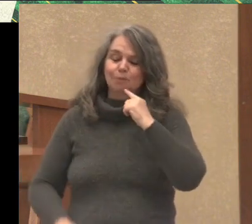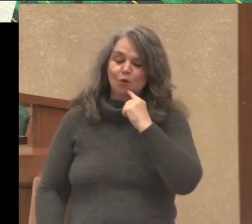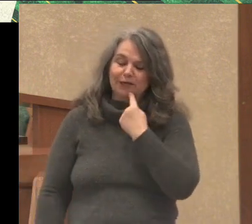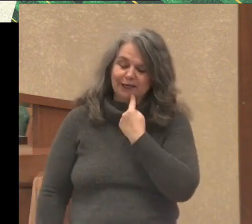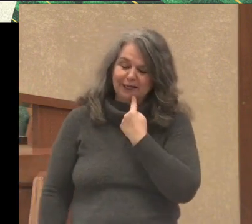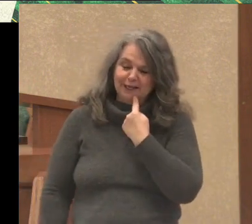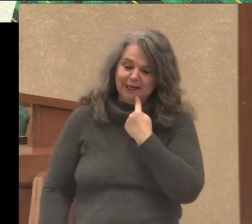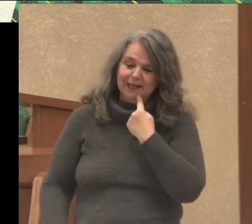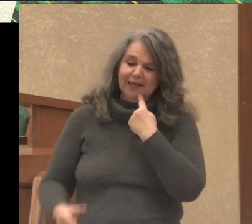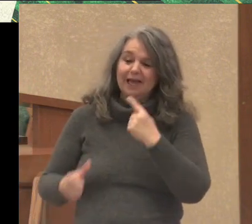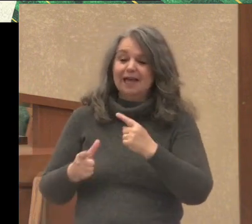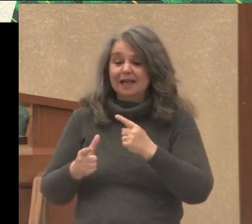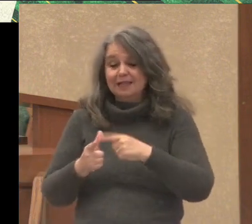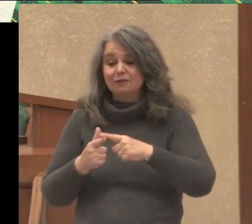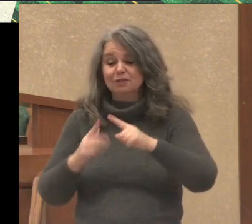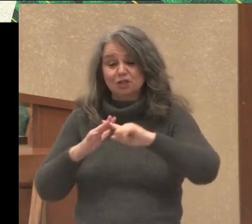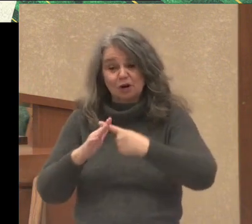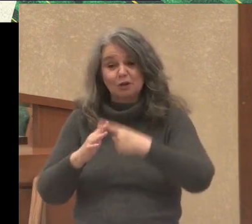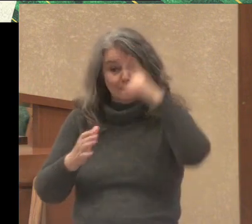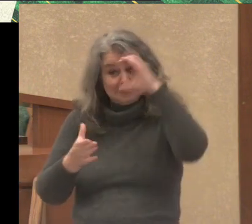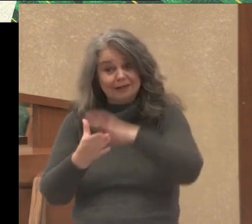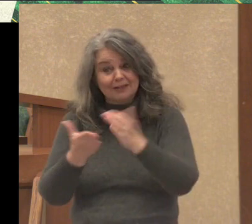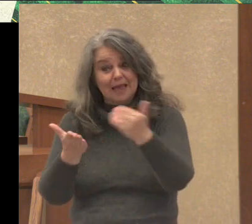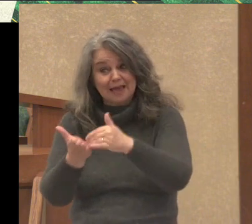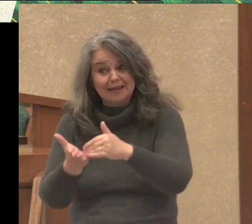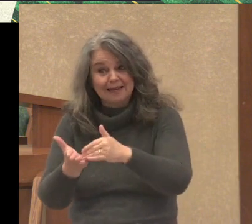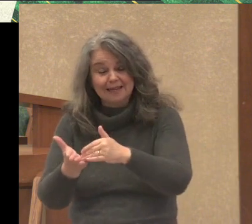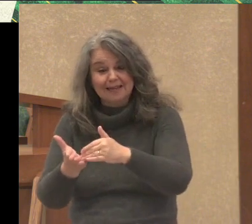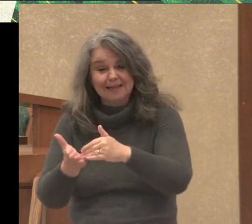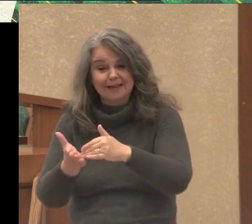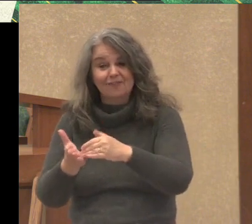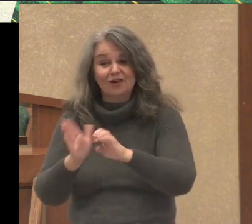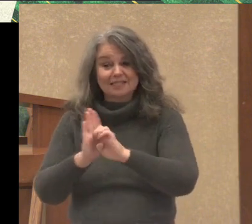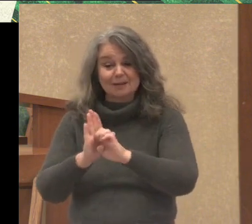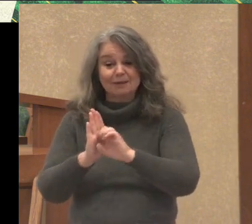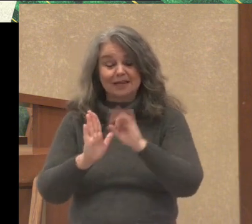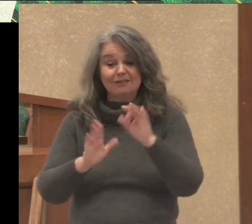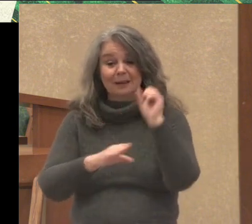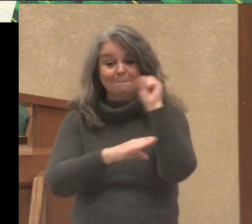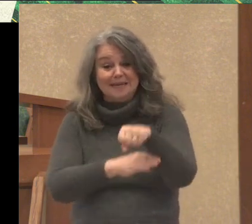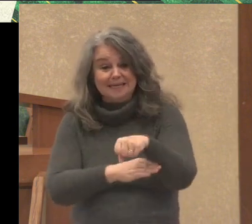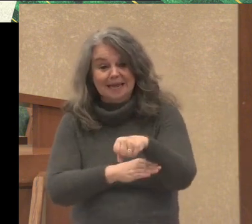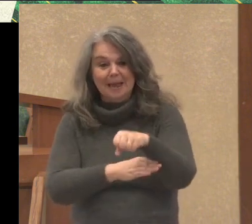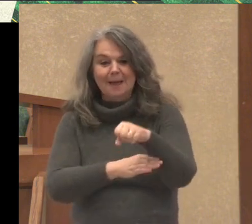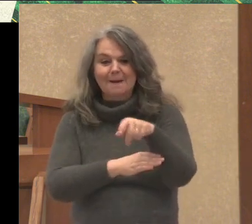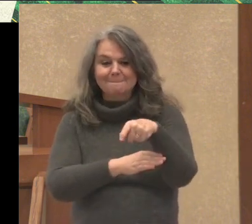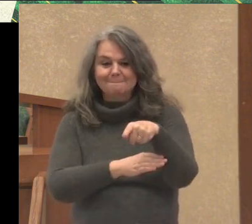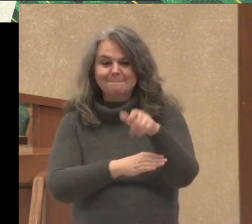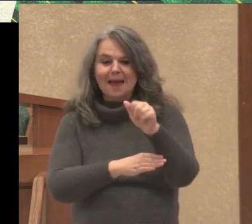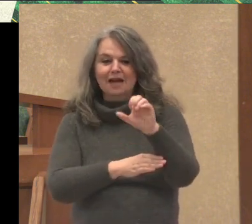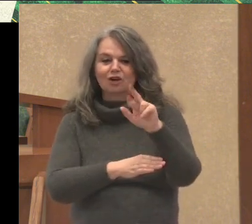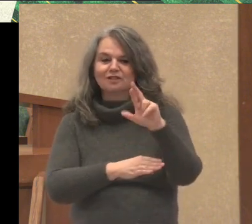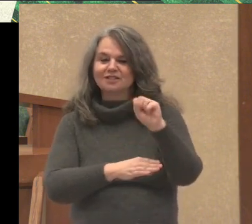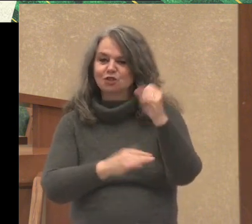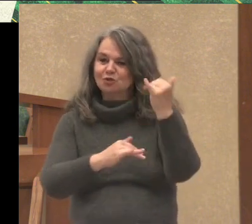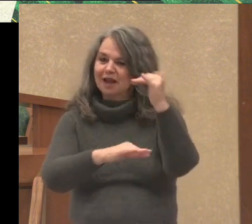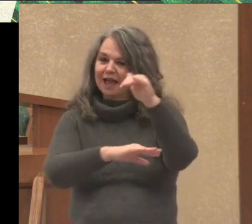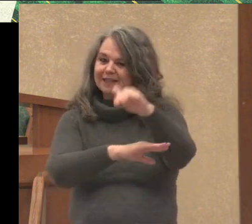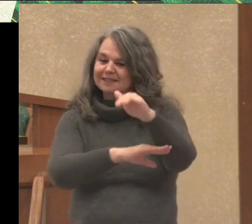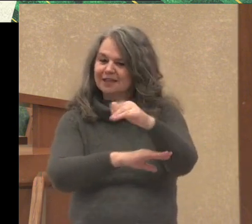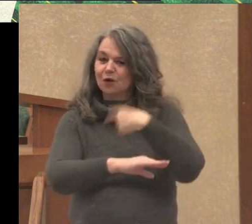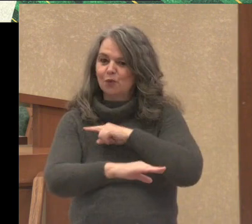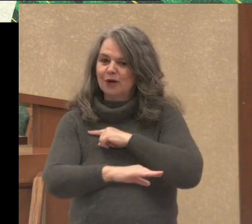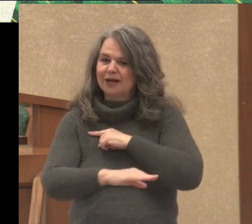And then you start to believe again. Like, for example, if they beat the Packers tonight, our hopes will get up